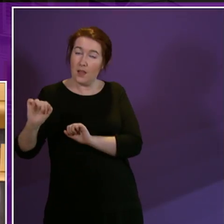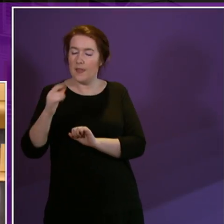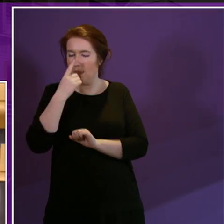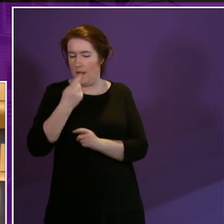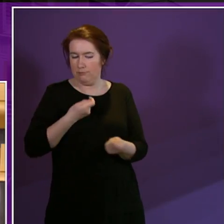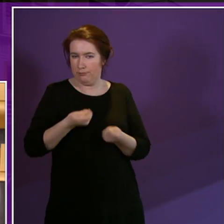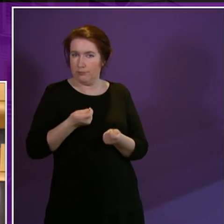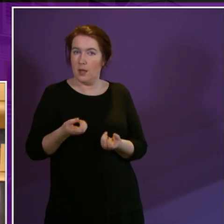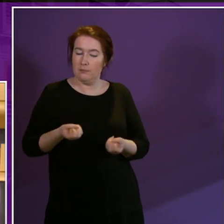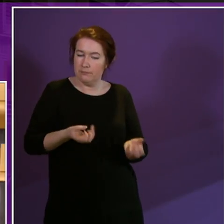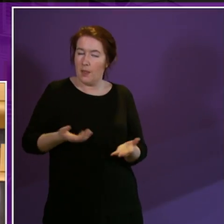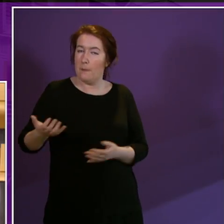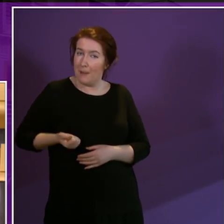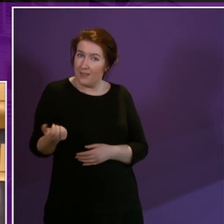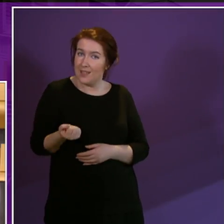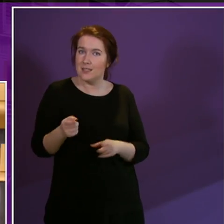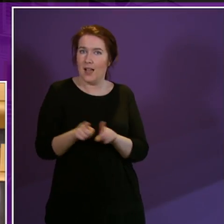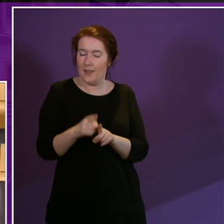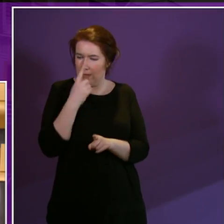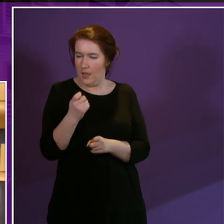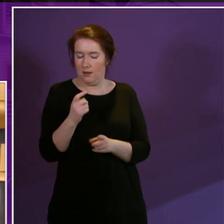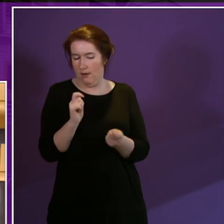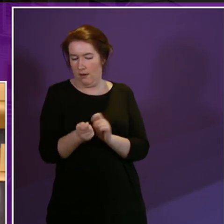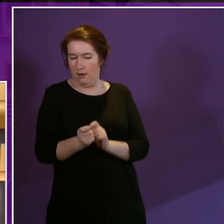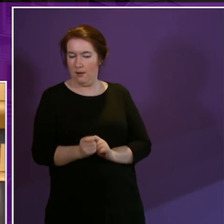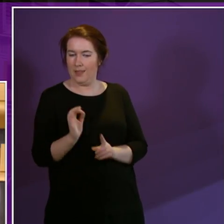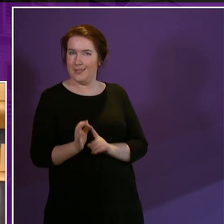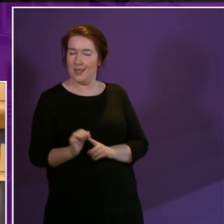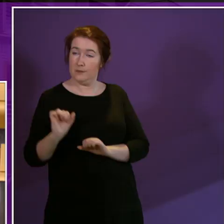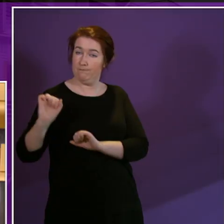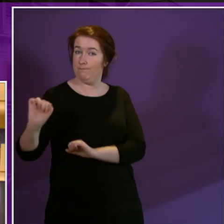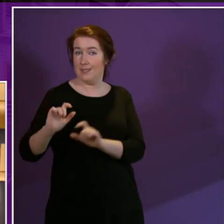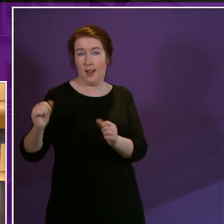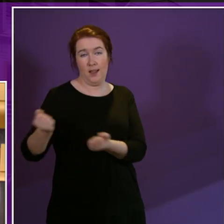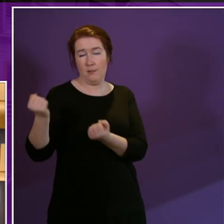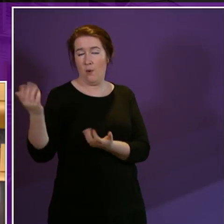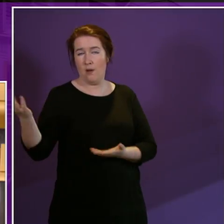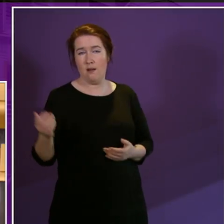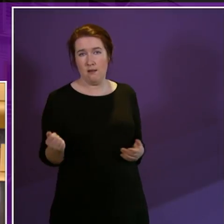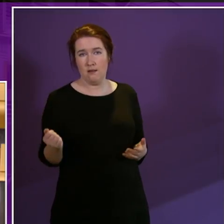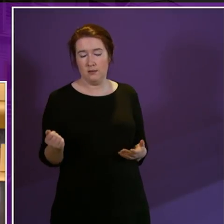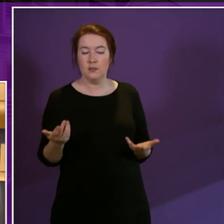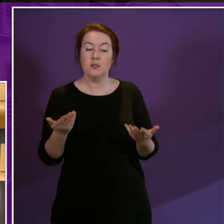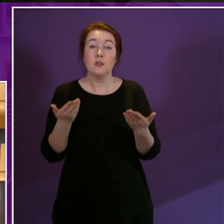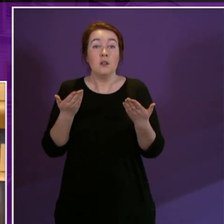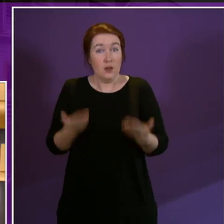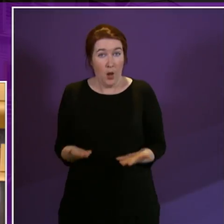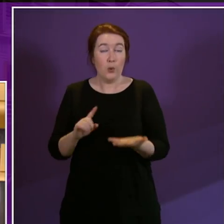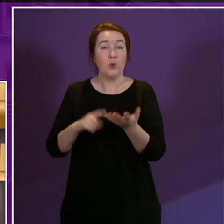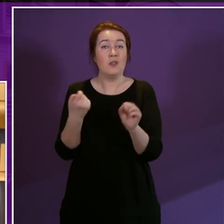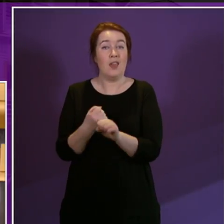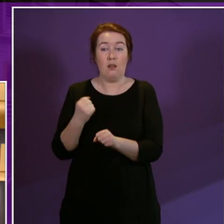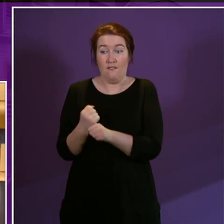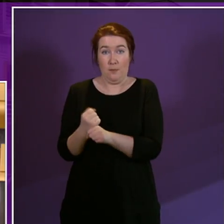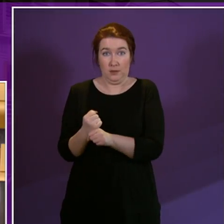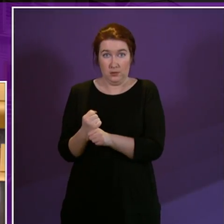the existing benefits and to adjust the detail of their delivery. Just now, the UK Government is